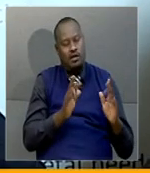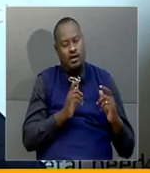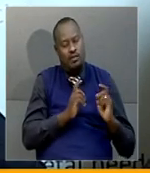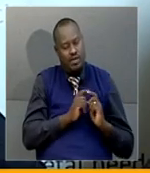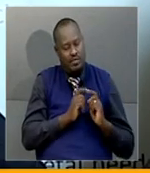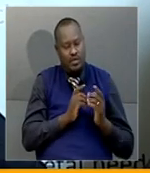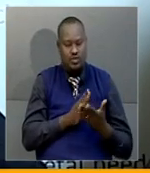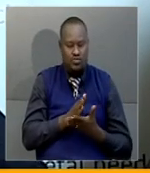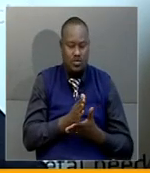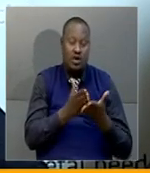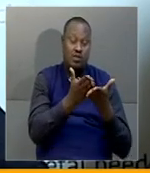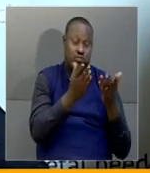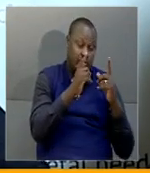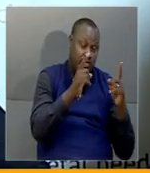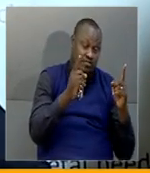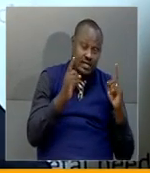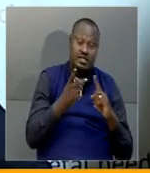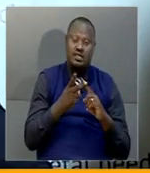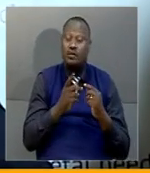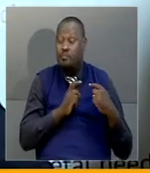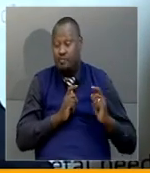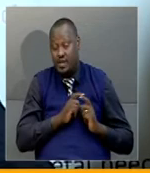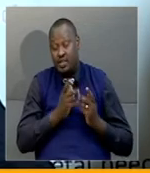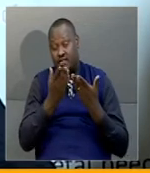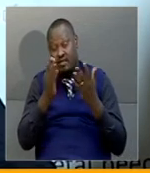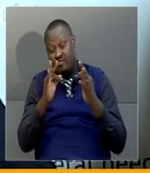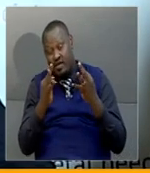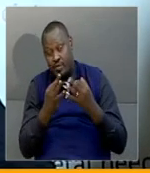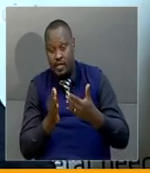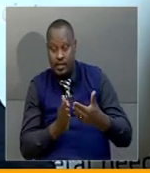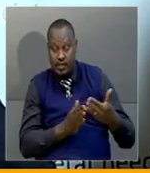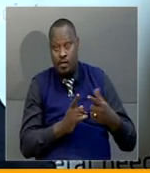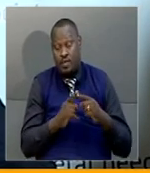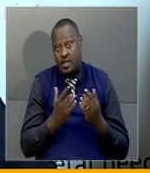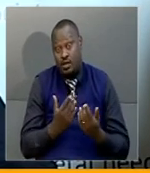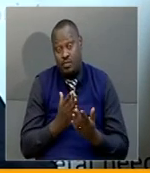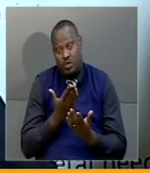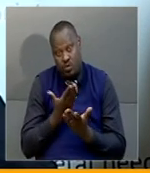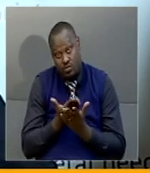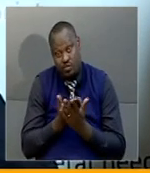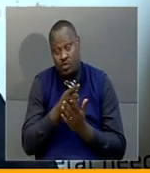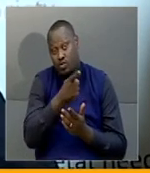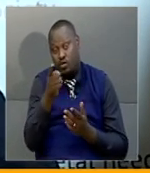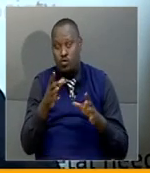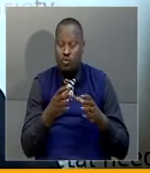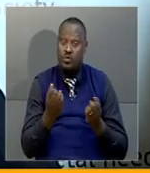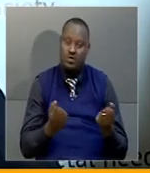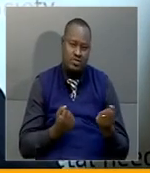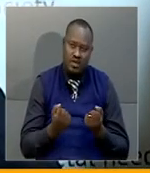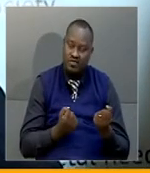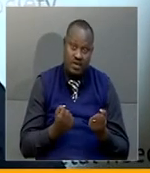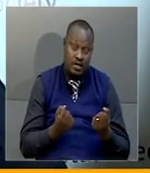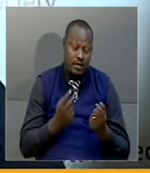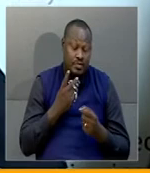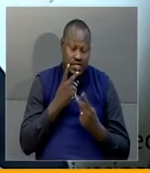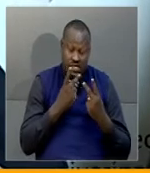to the university community, but is to make a passionate call and appeal to our drivers, the motorists. It's a